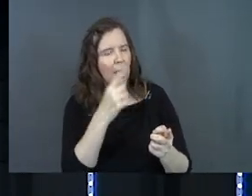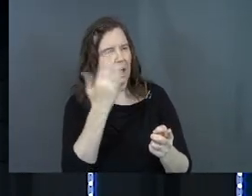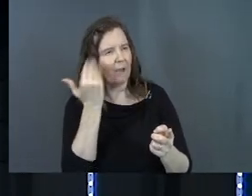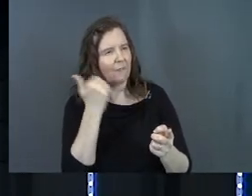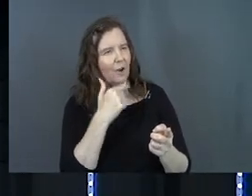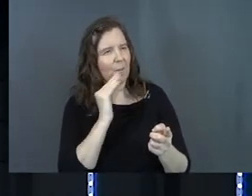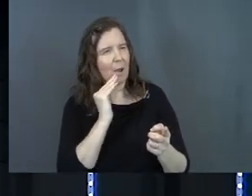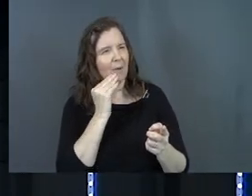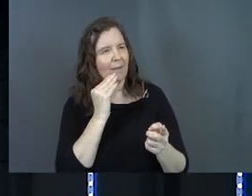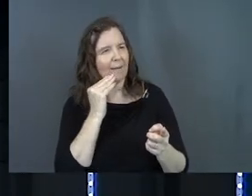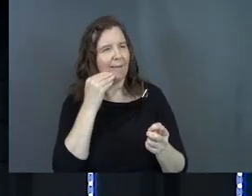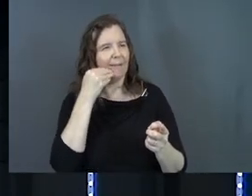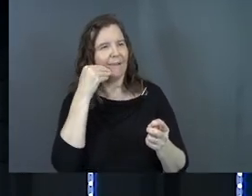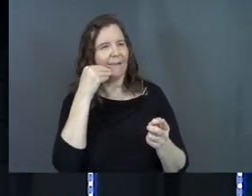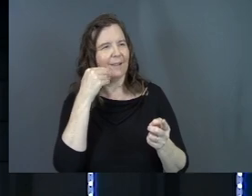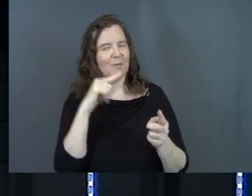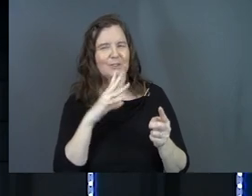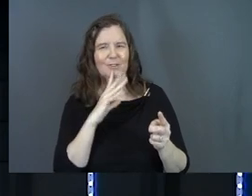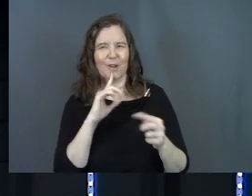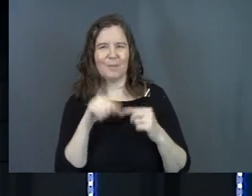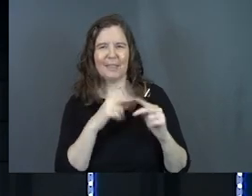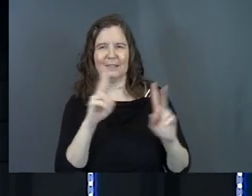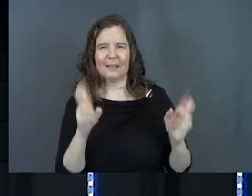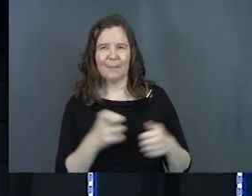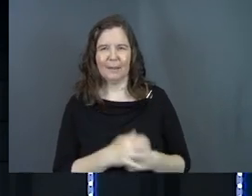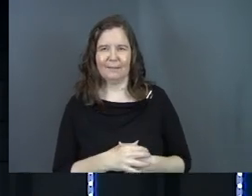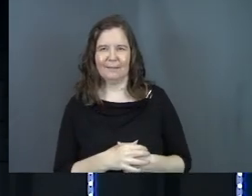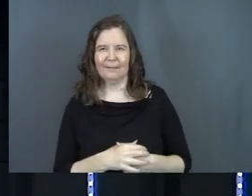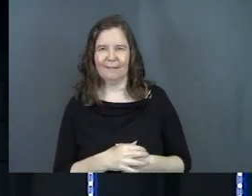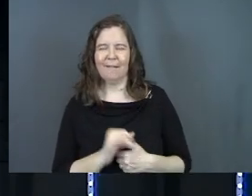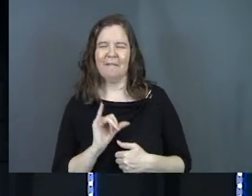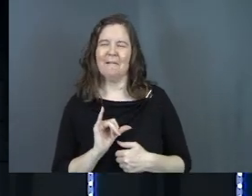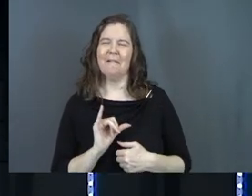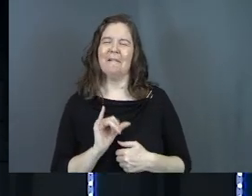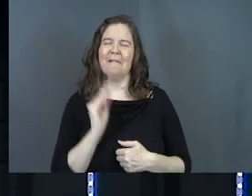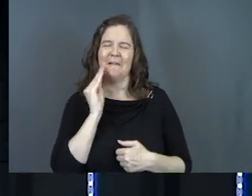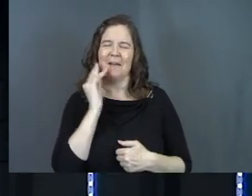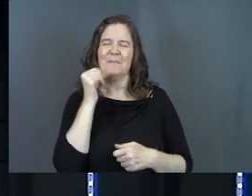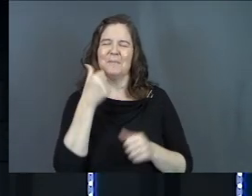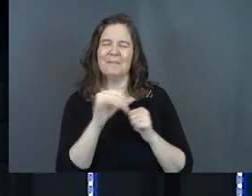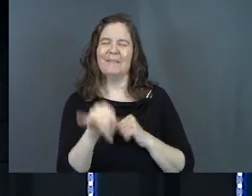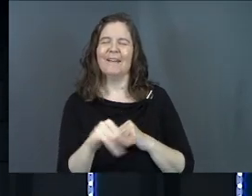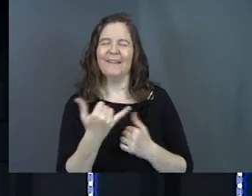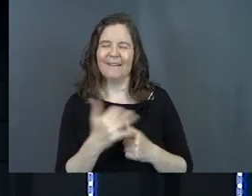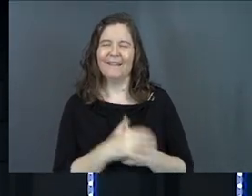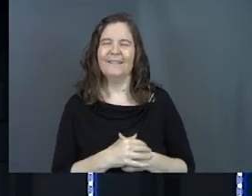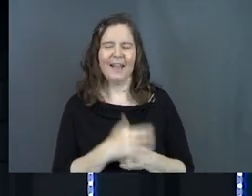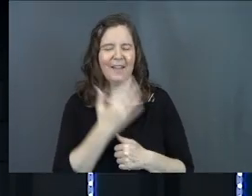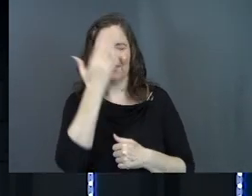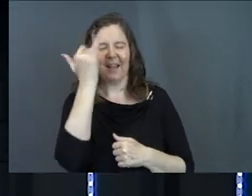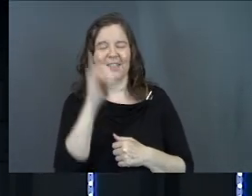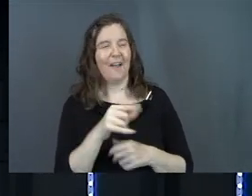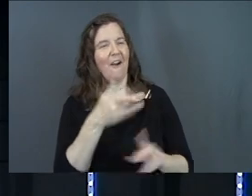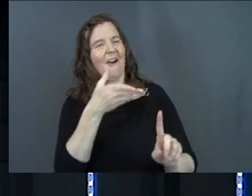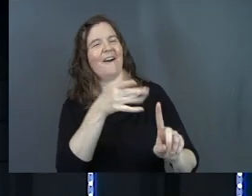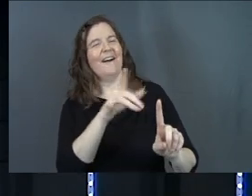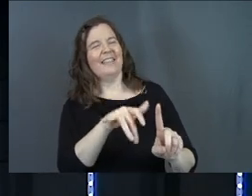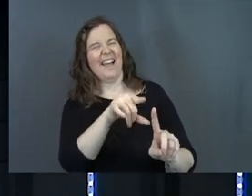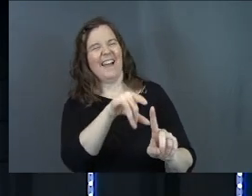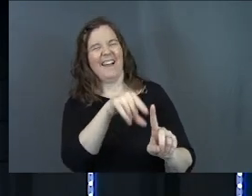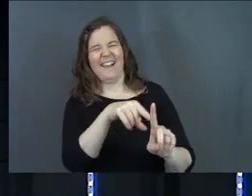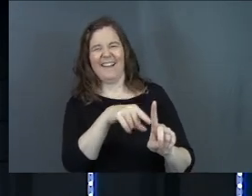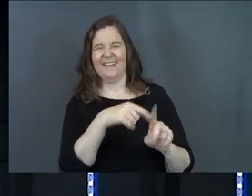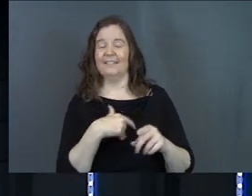that her mouth curled into that kind of smile when she talks about this topic. Right? Like I forgot it. It's like, there it is.